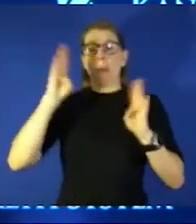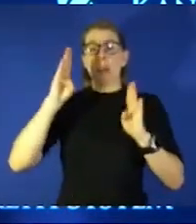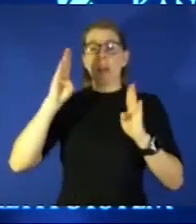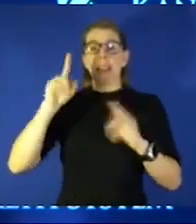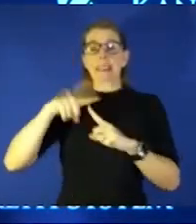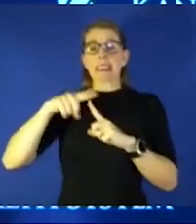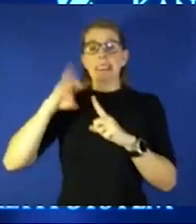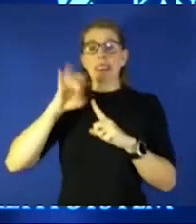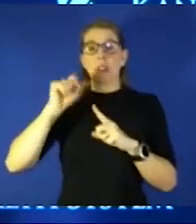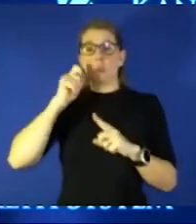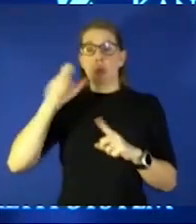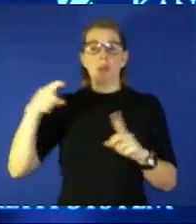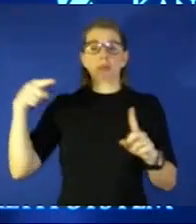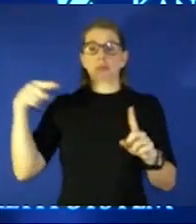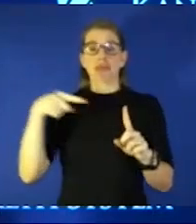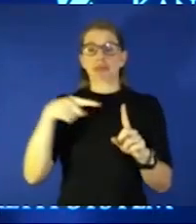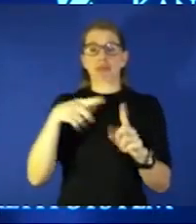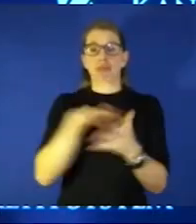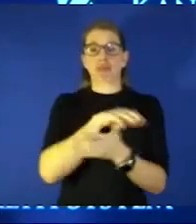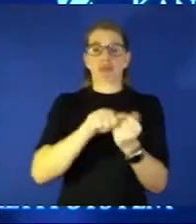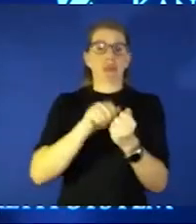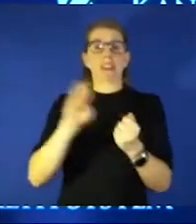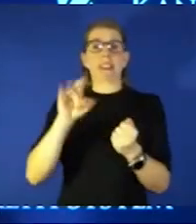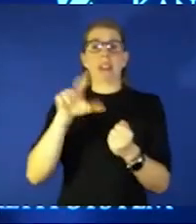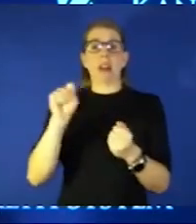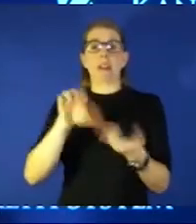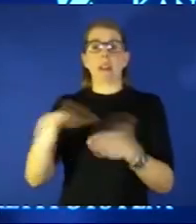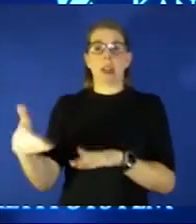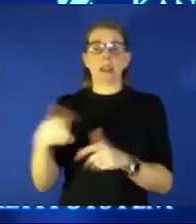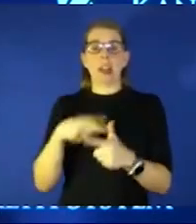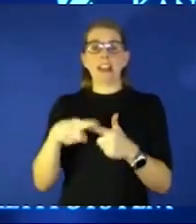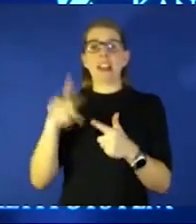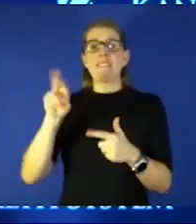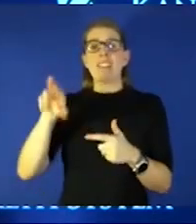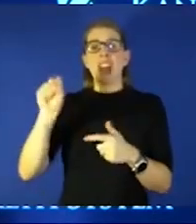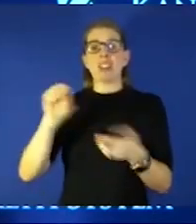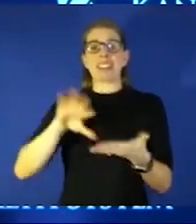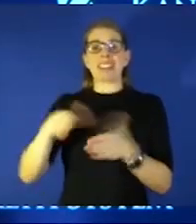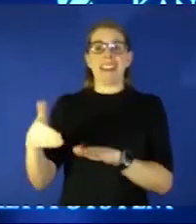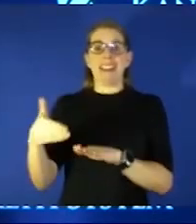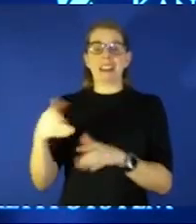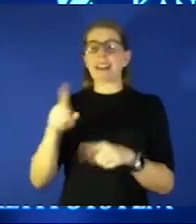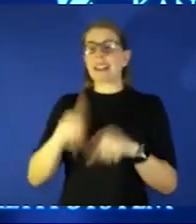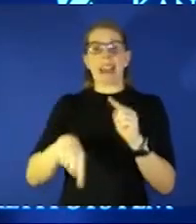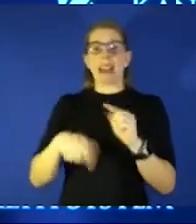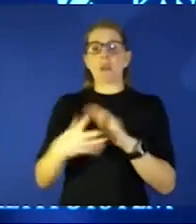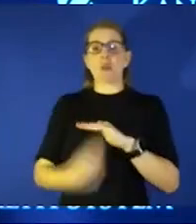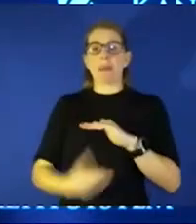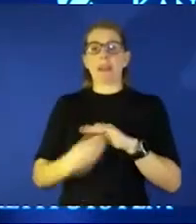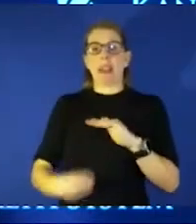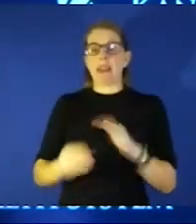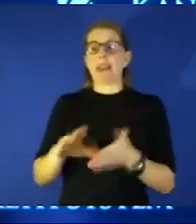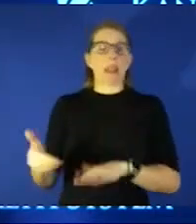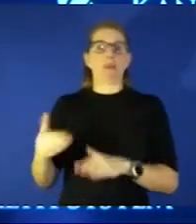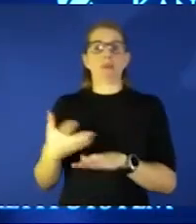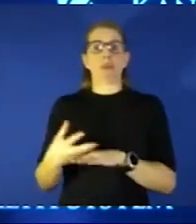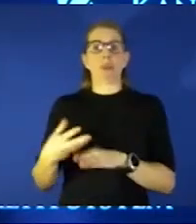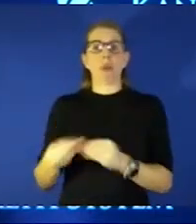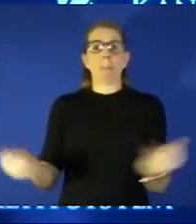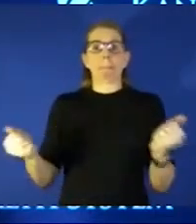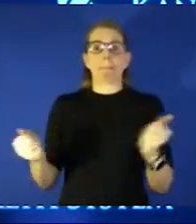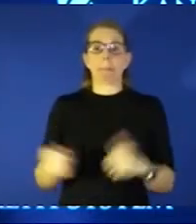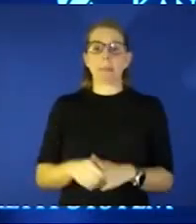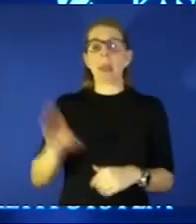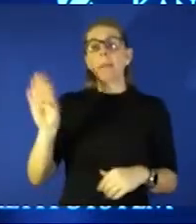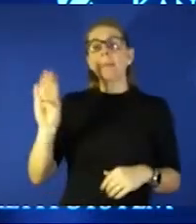cell and then the cell dies and then the virus dies and can't replicate it can't replicate and dies so they're two different things b cells